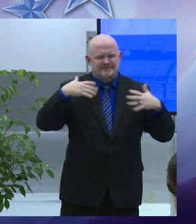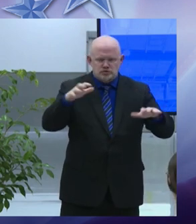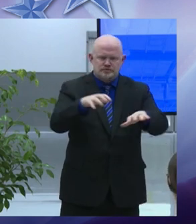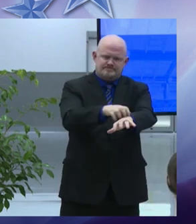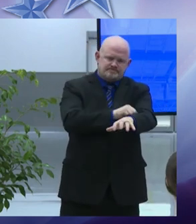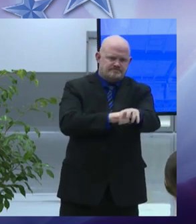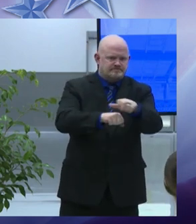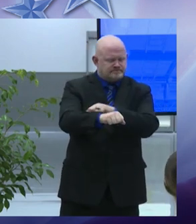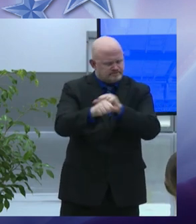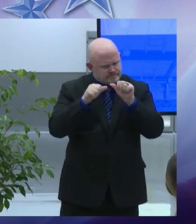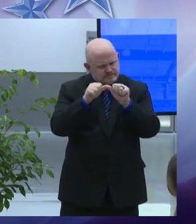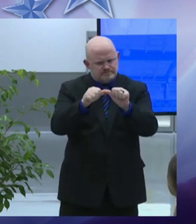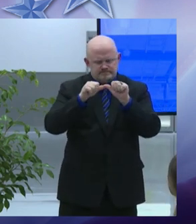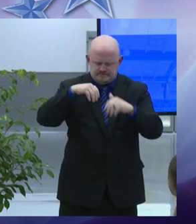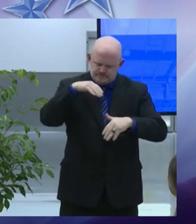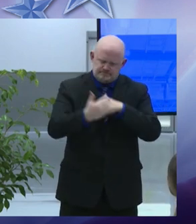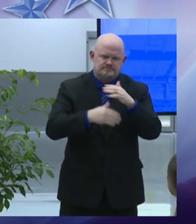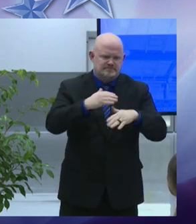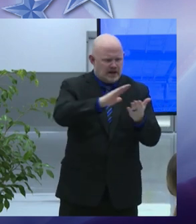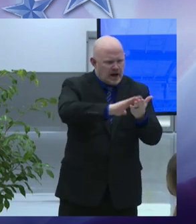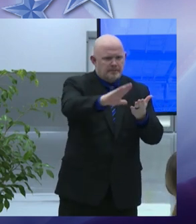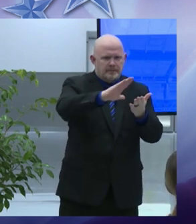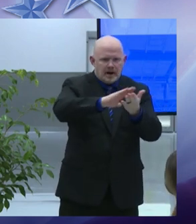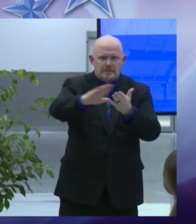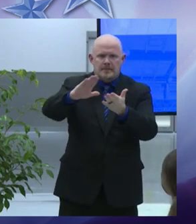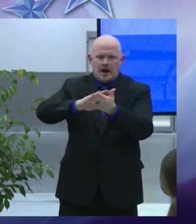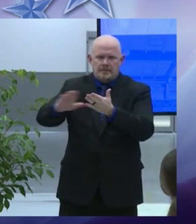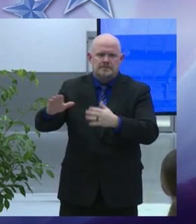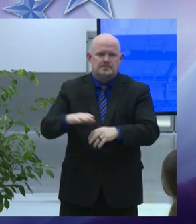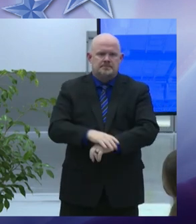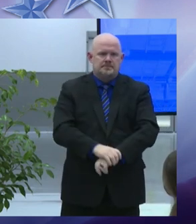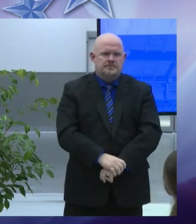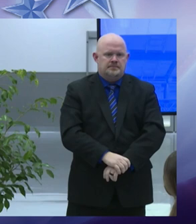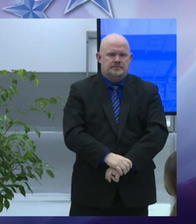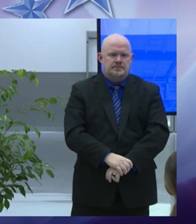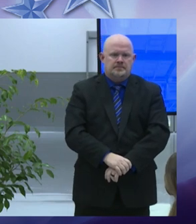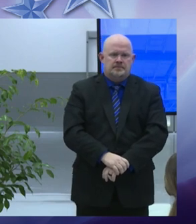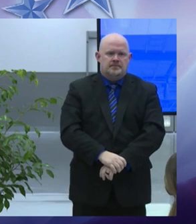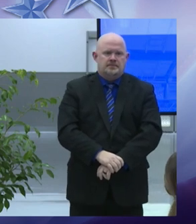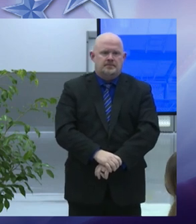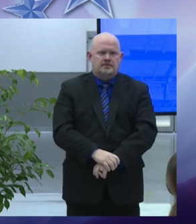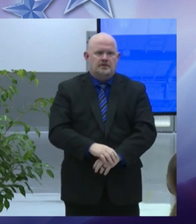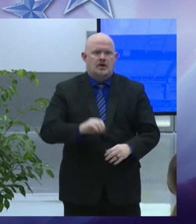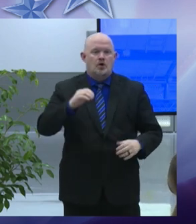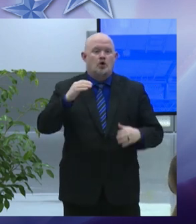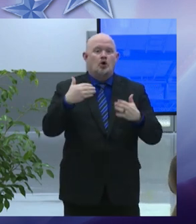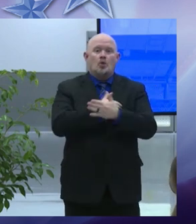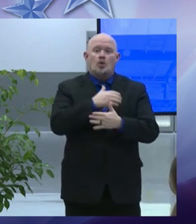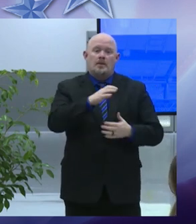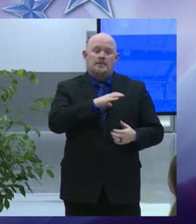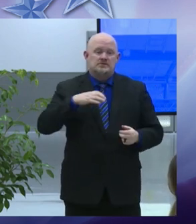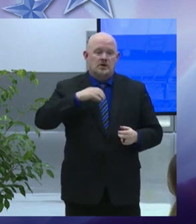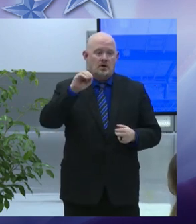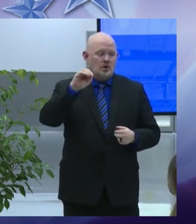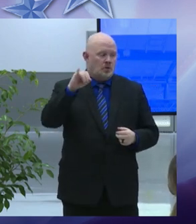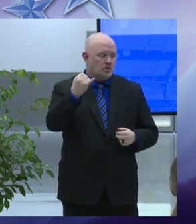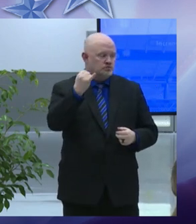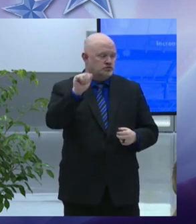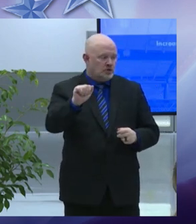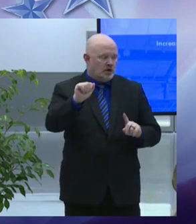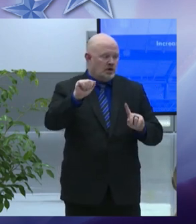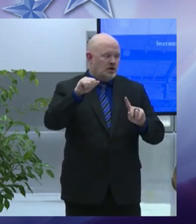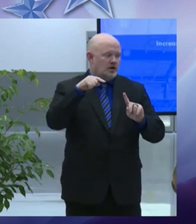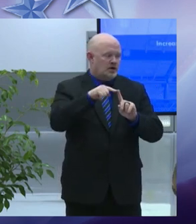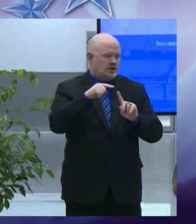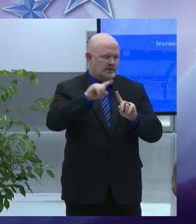assessment under newly appointed commissioner matt ojay and first deputy commissioner ann gallagher is on track to increase its output of assessment changes by 50 percent this